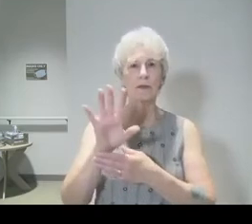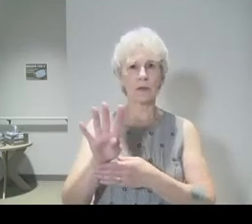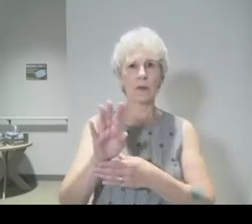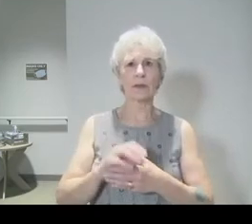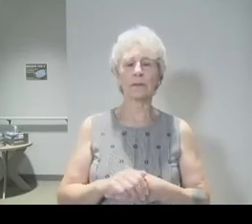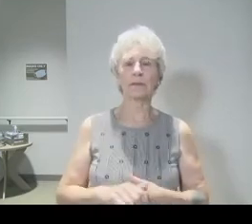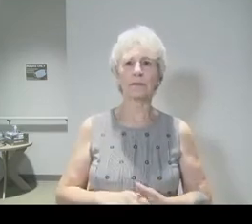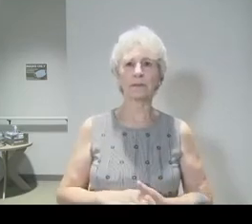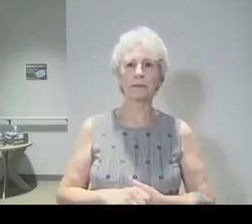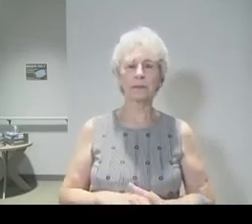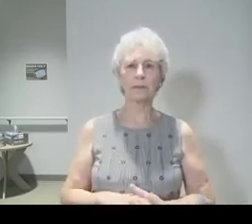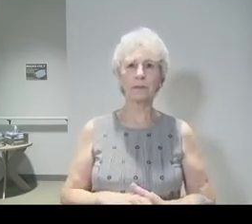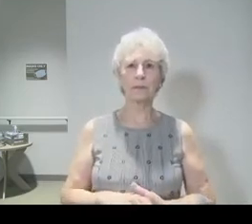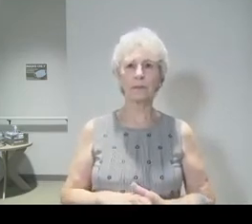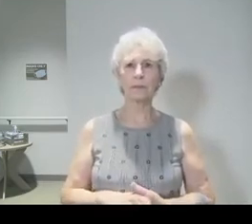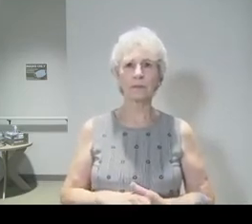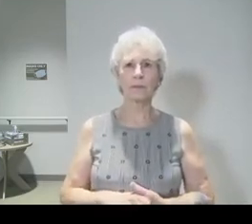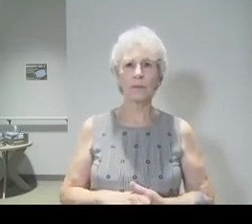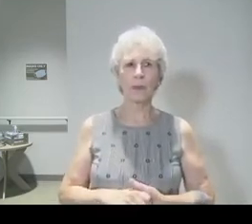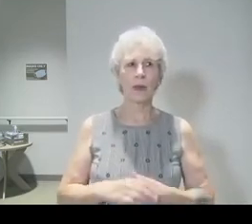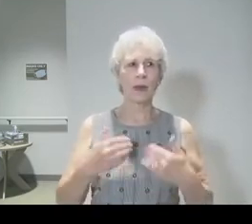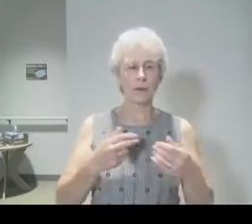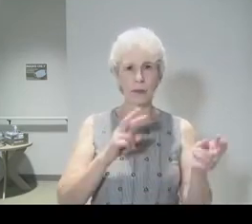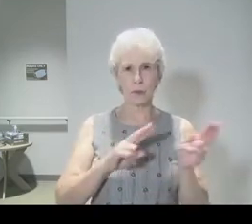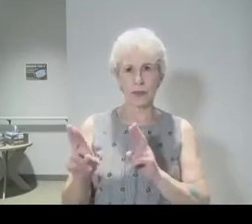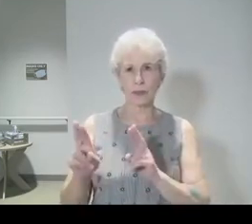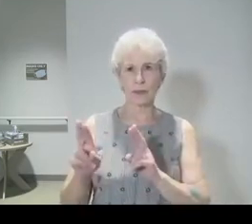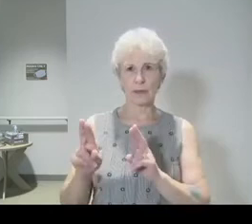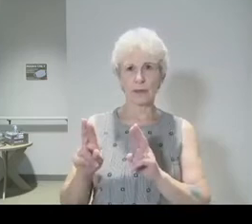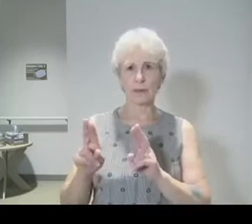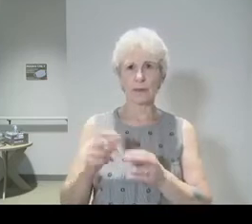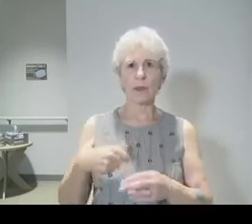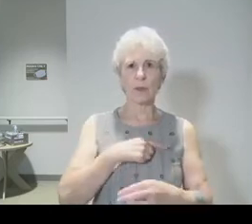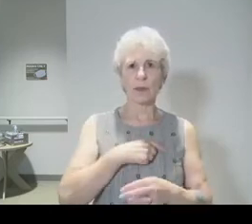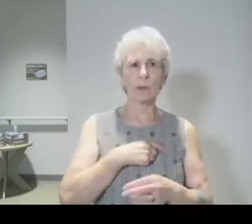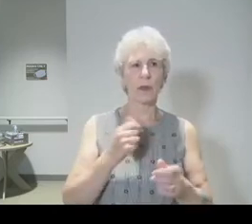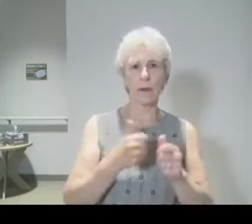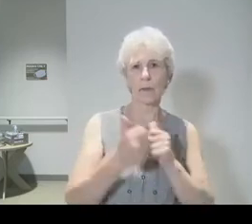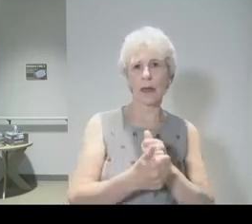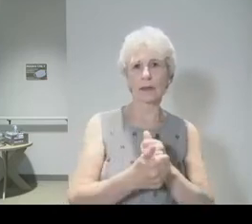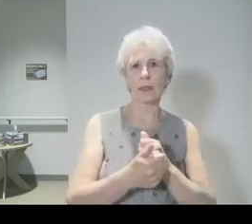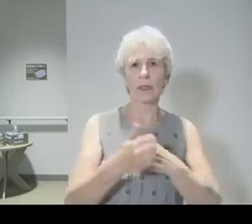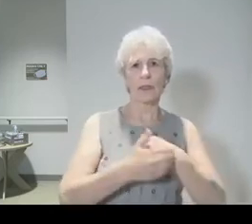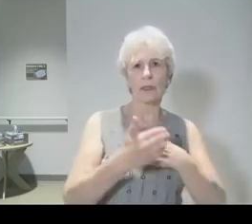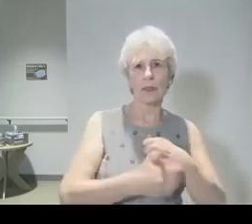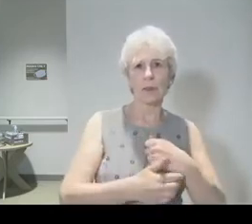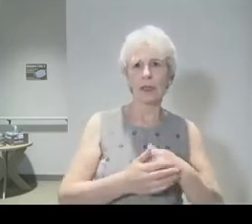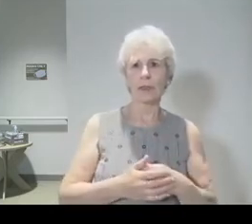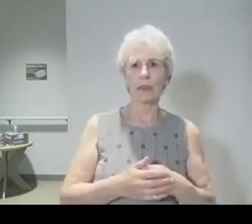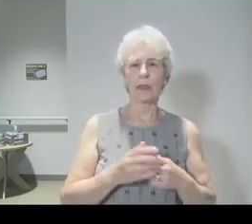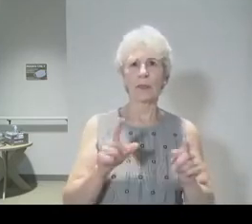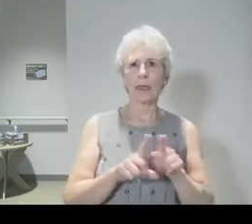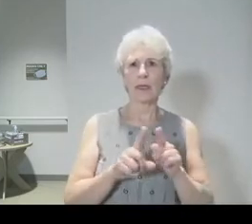if you would and have it ready as well as we're going to pass the elements in a moment have the bread ready but as